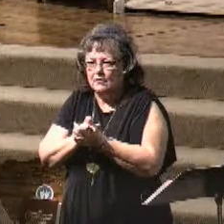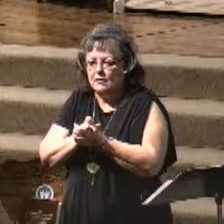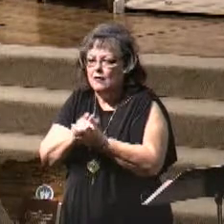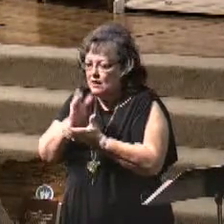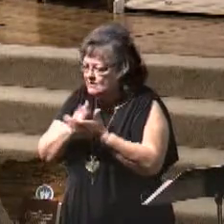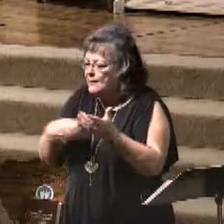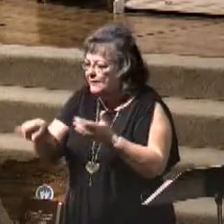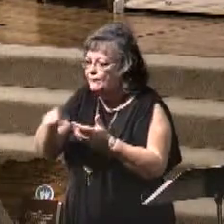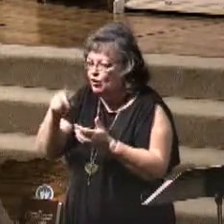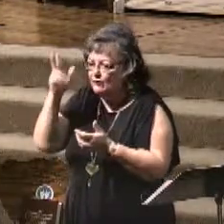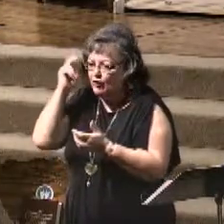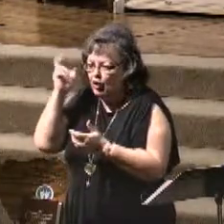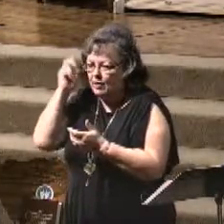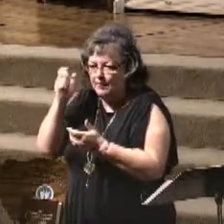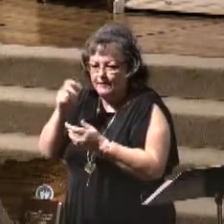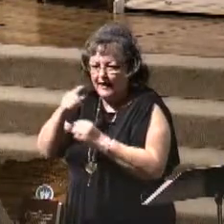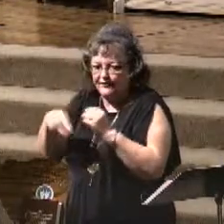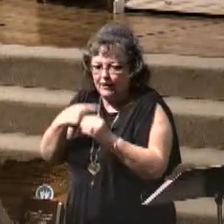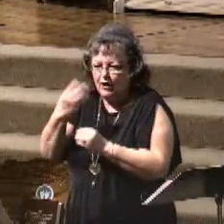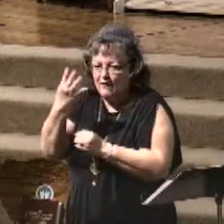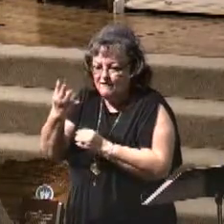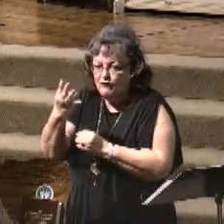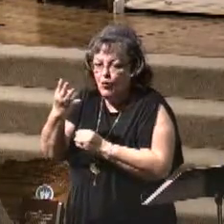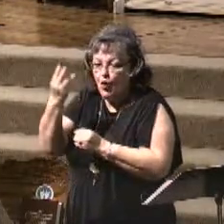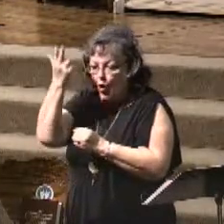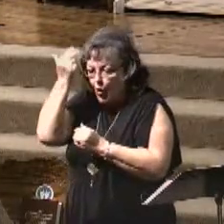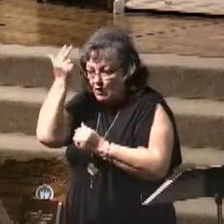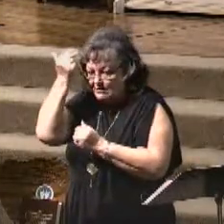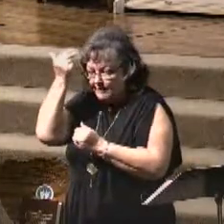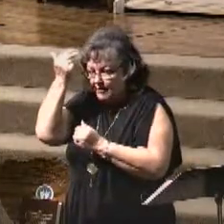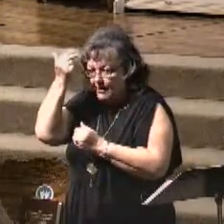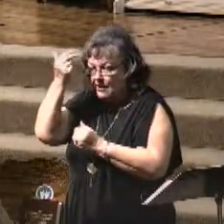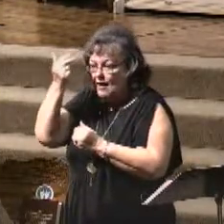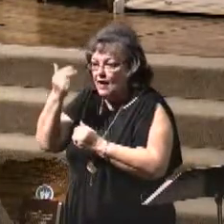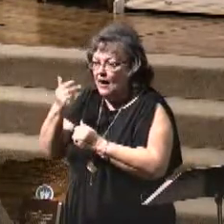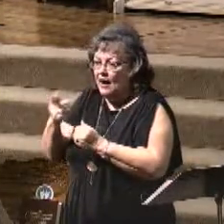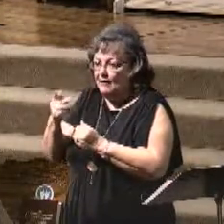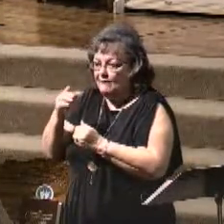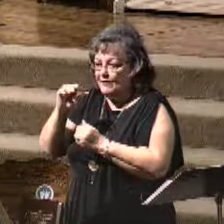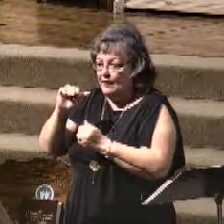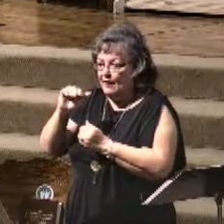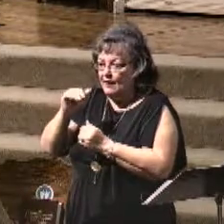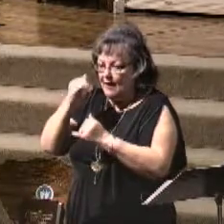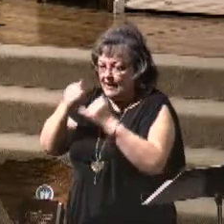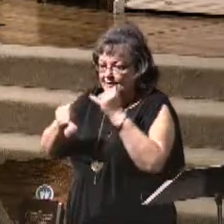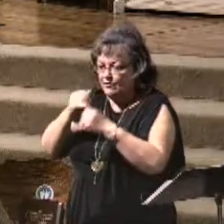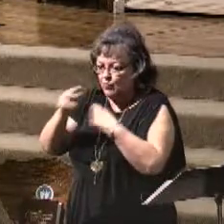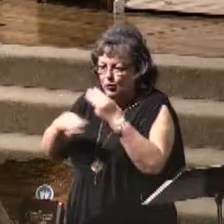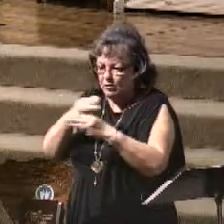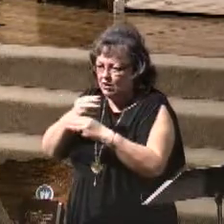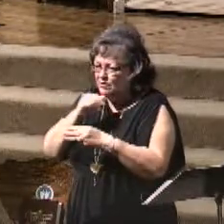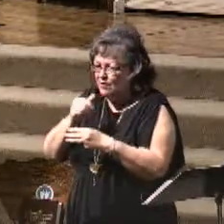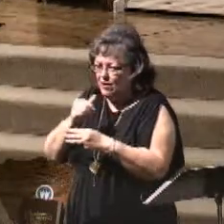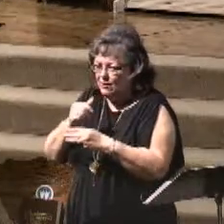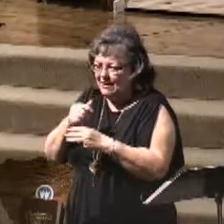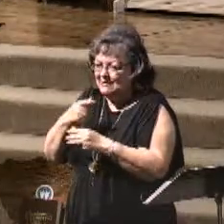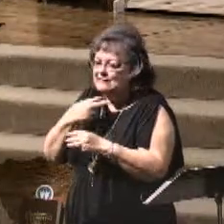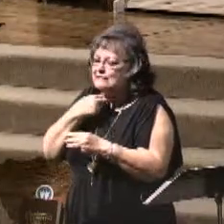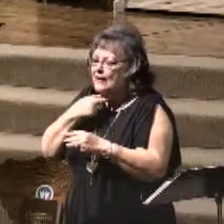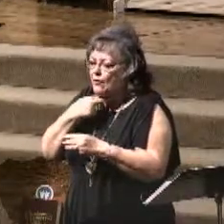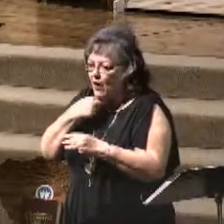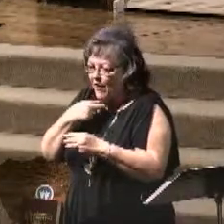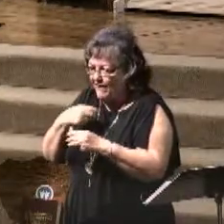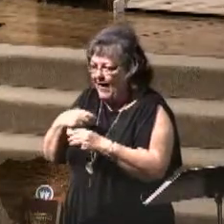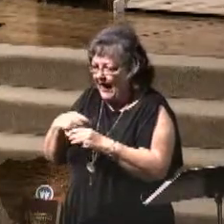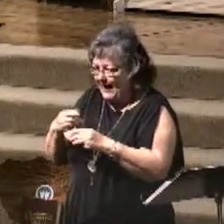heard of, the four horsemen of the apocalypse. Don't get hung up on all that. But